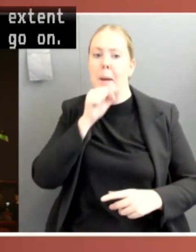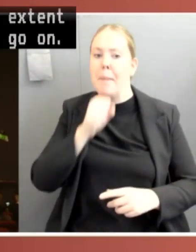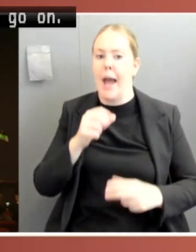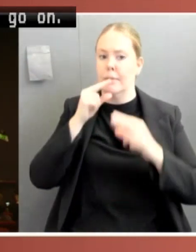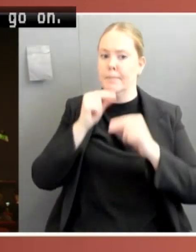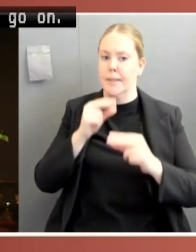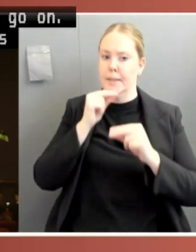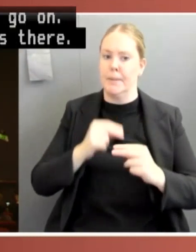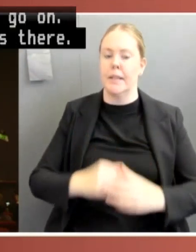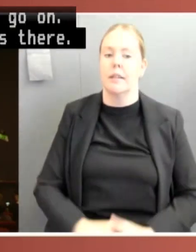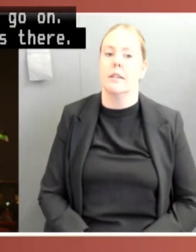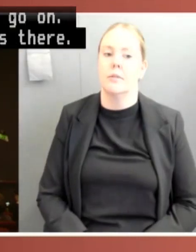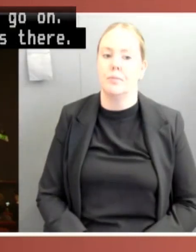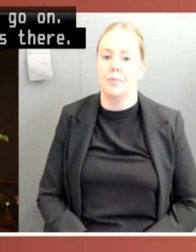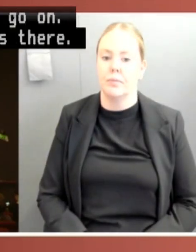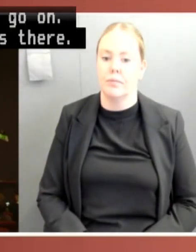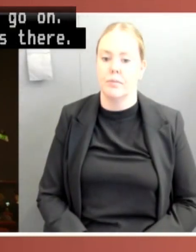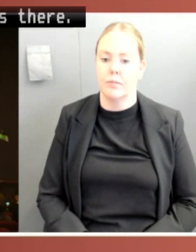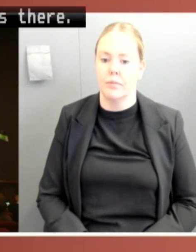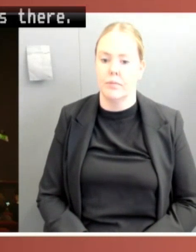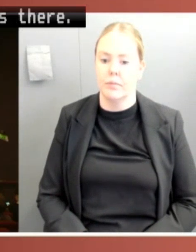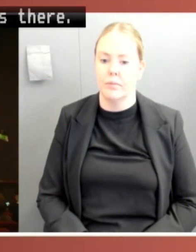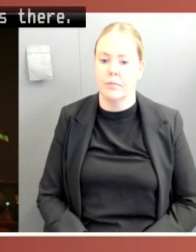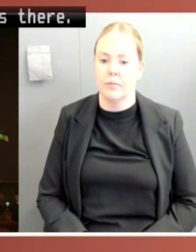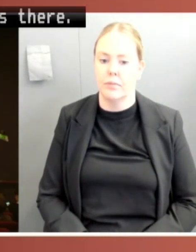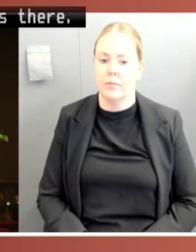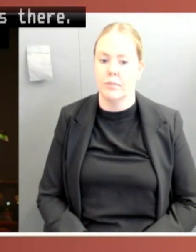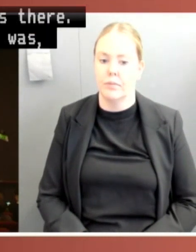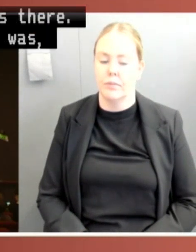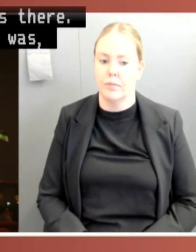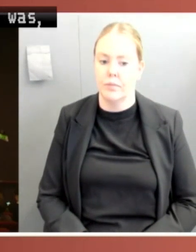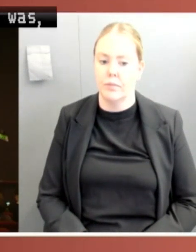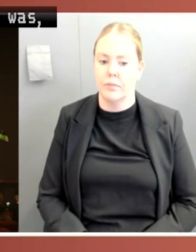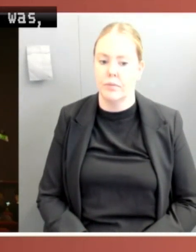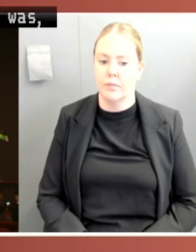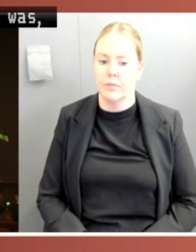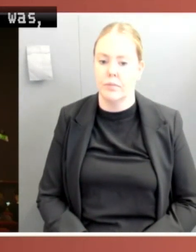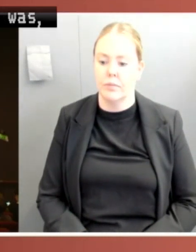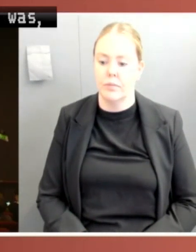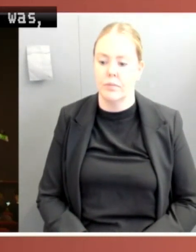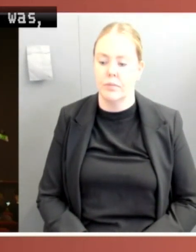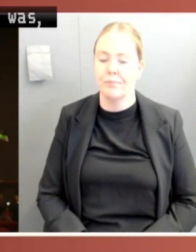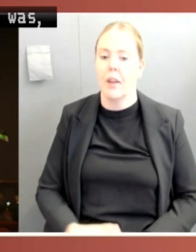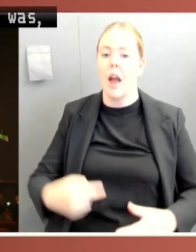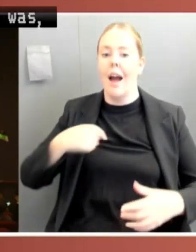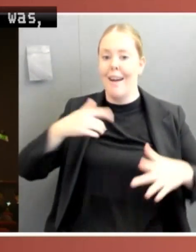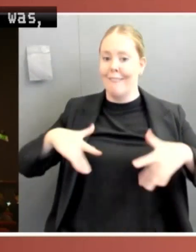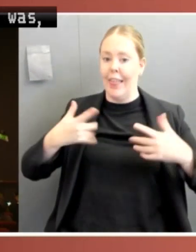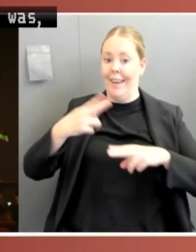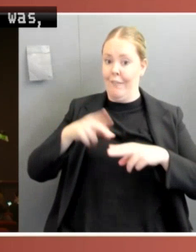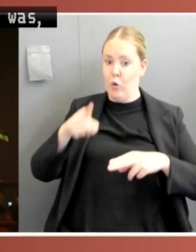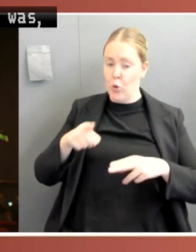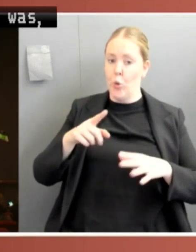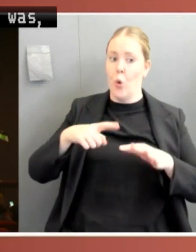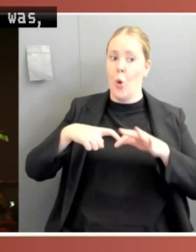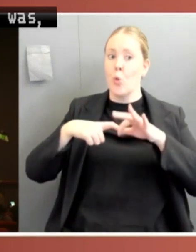point was what happened under the Morrison government rather than what happened under COVID, you'd actually expose these issues